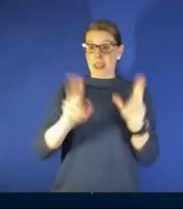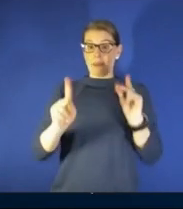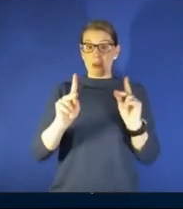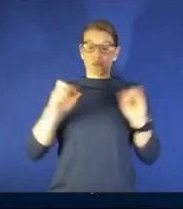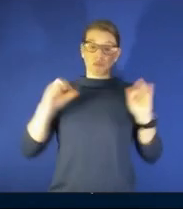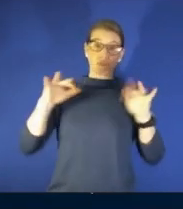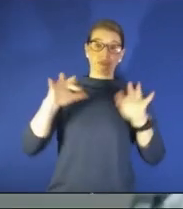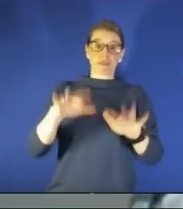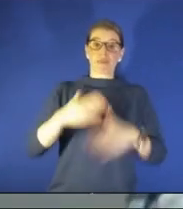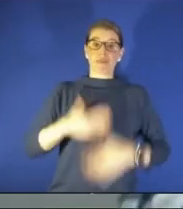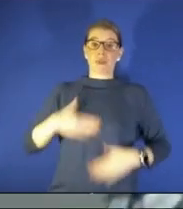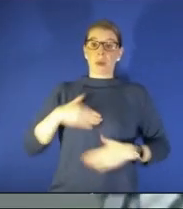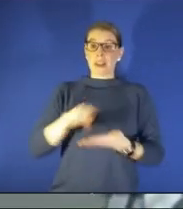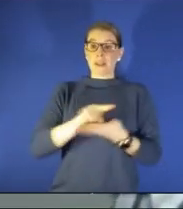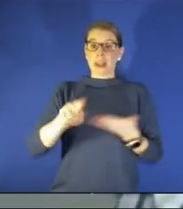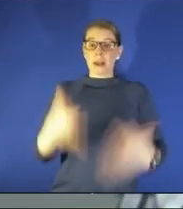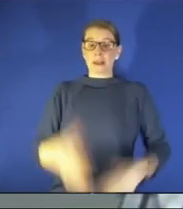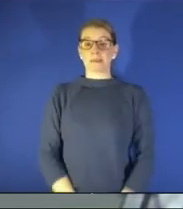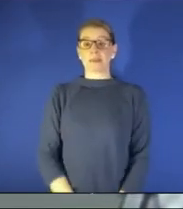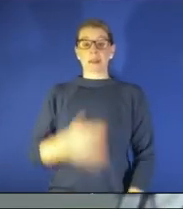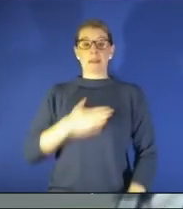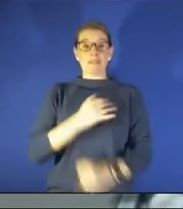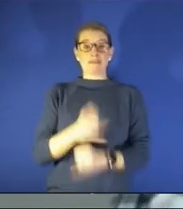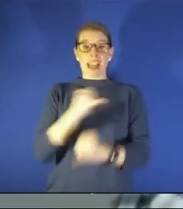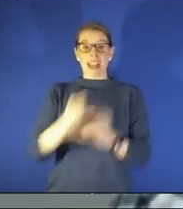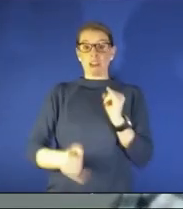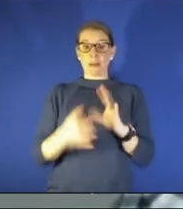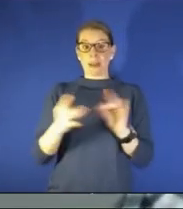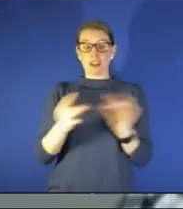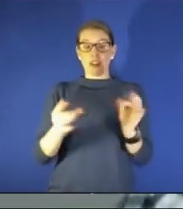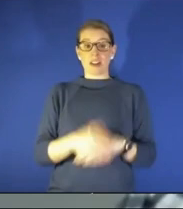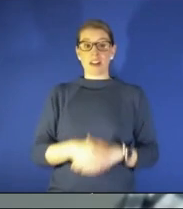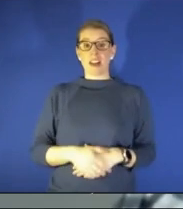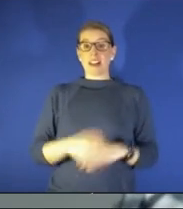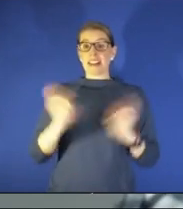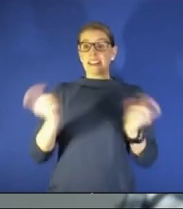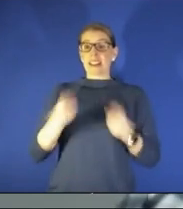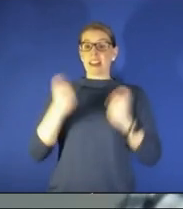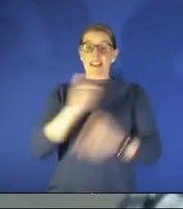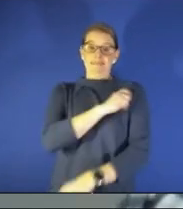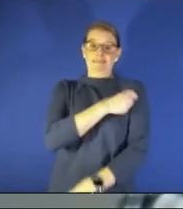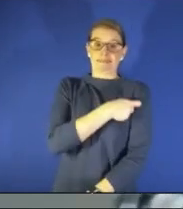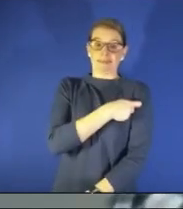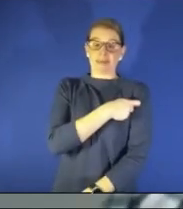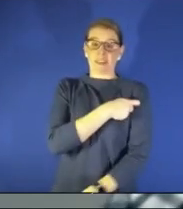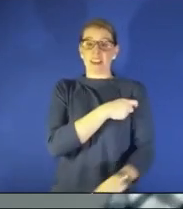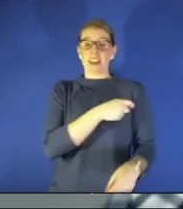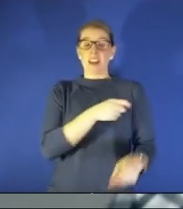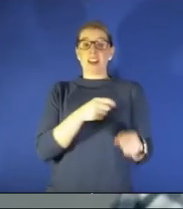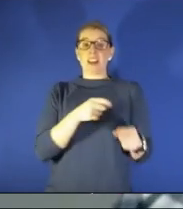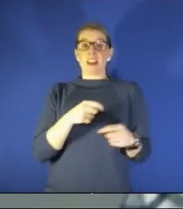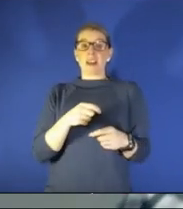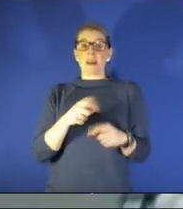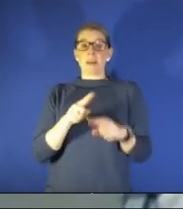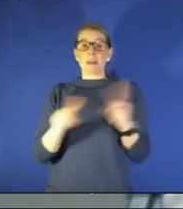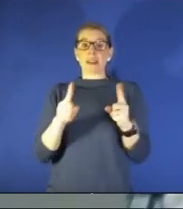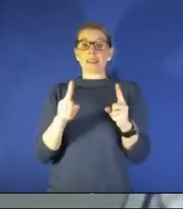well my final message would be let's all celebrate saint patrick's day but let's celebrate in moderation